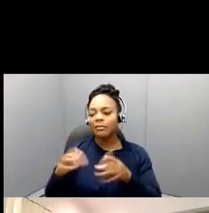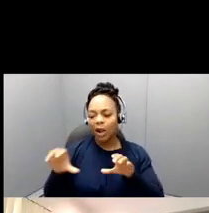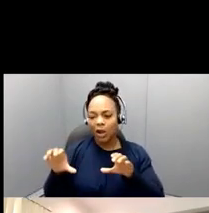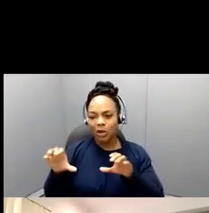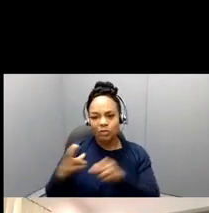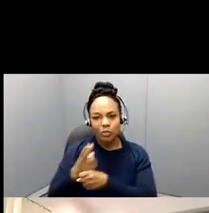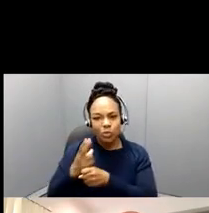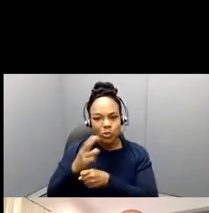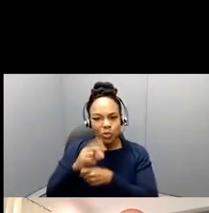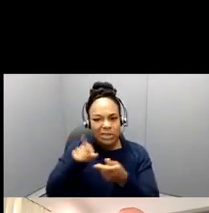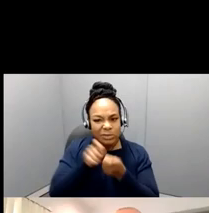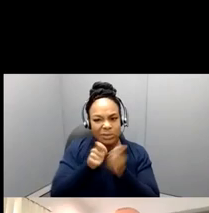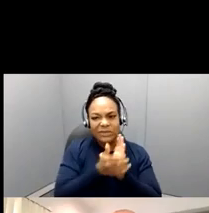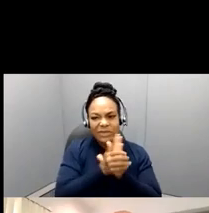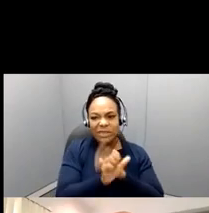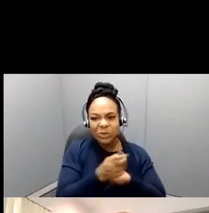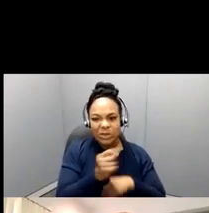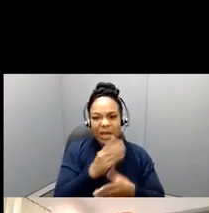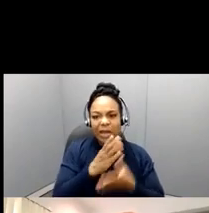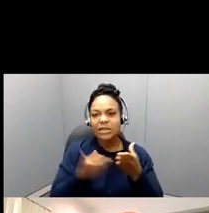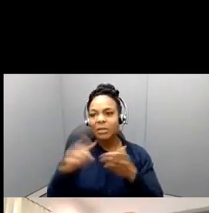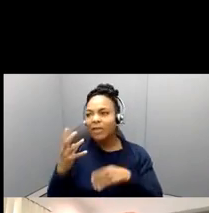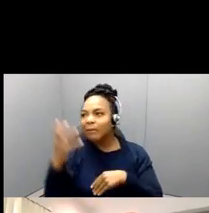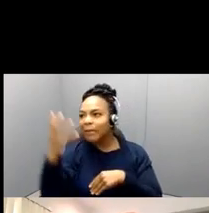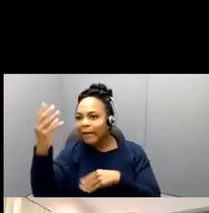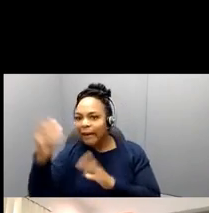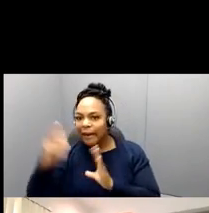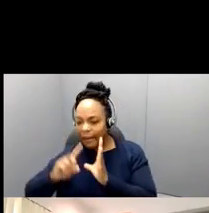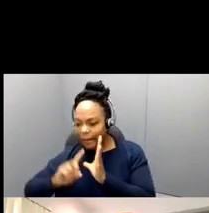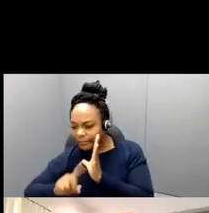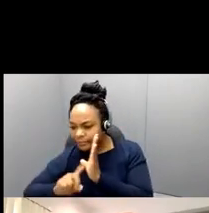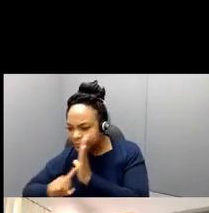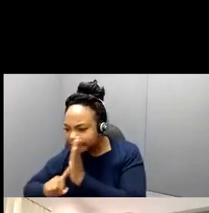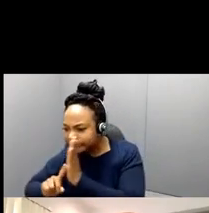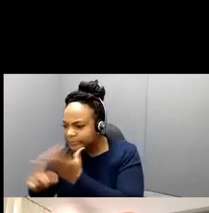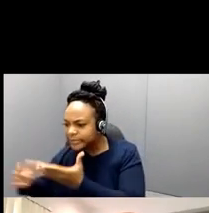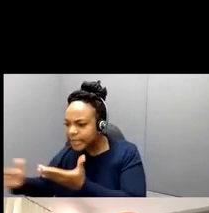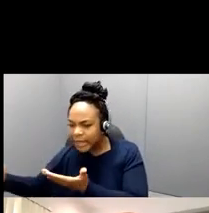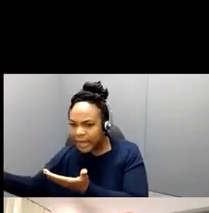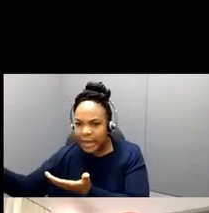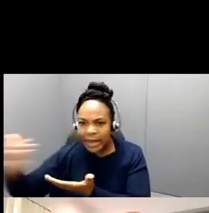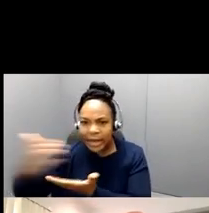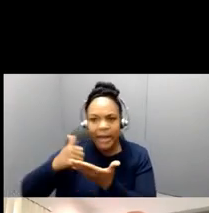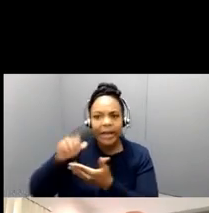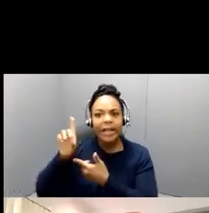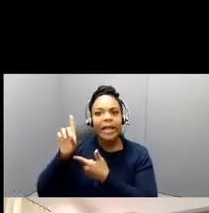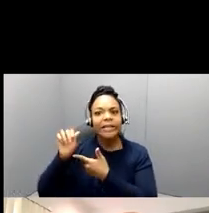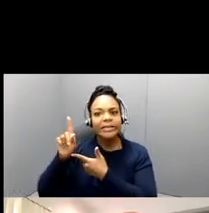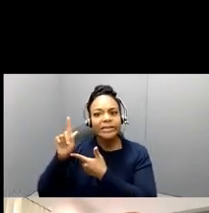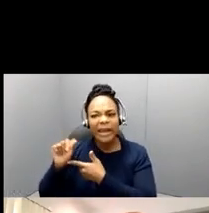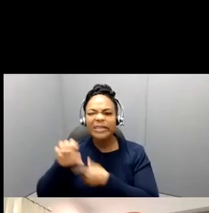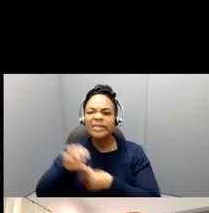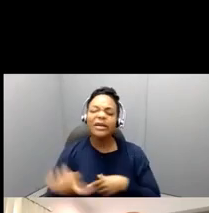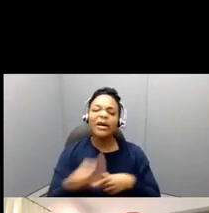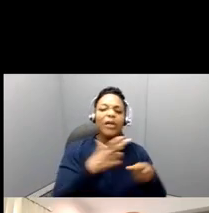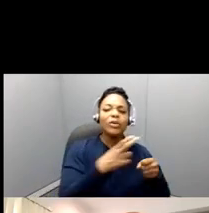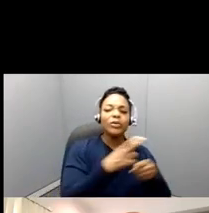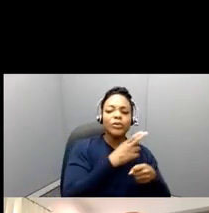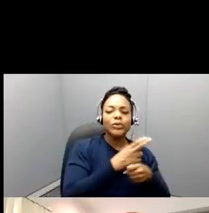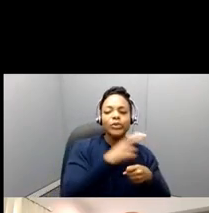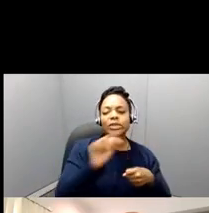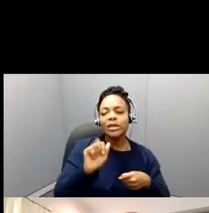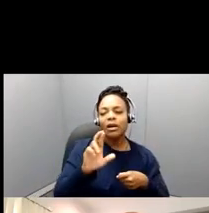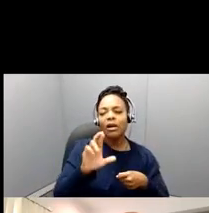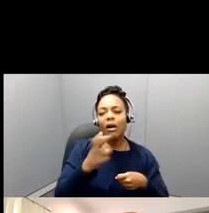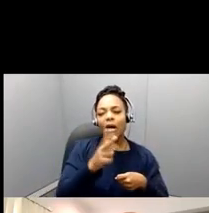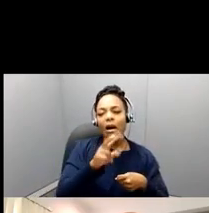are actually doing historical analysis, archival type research. So we're quite proud as well of our,